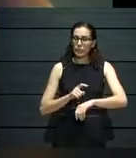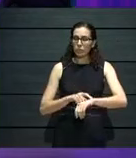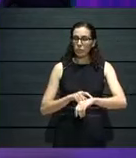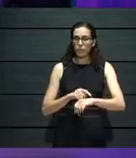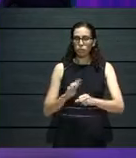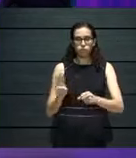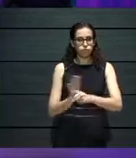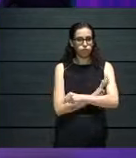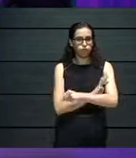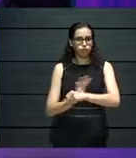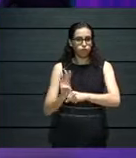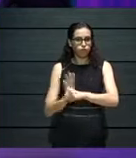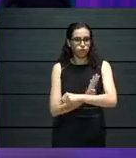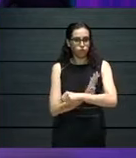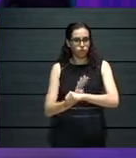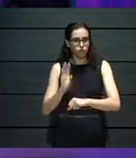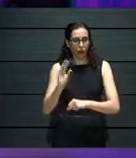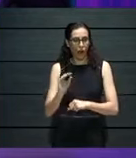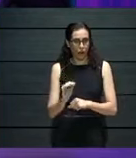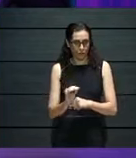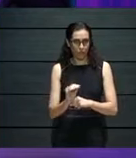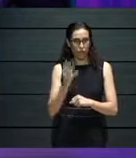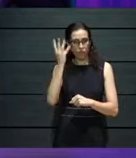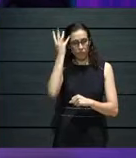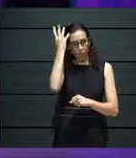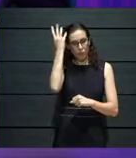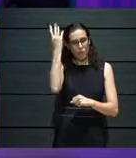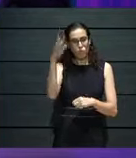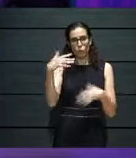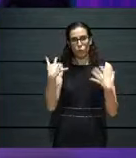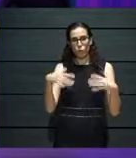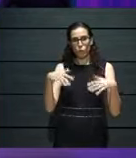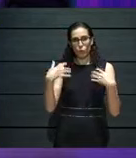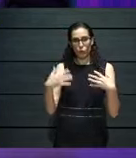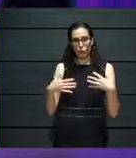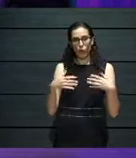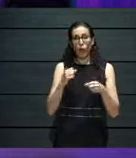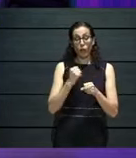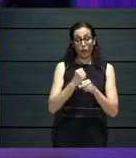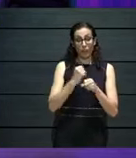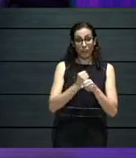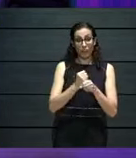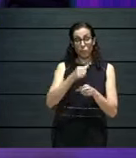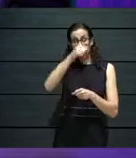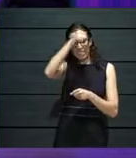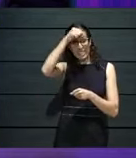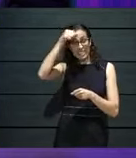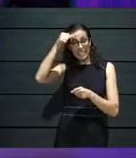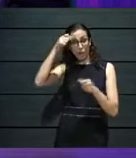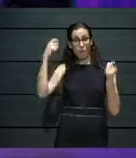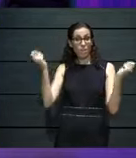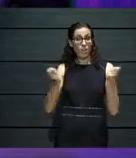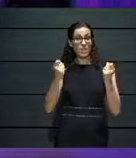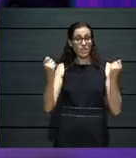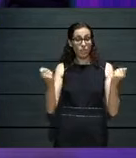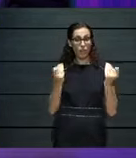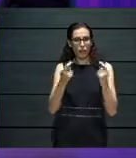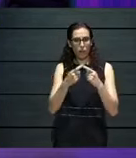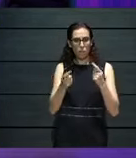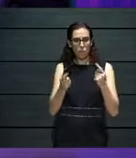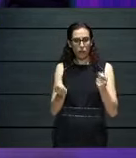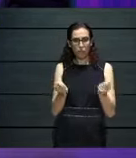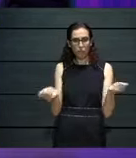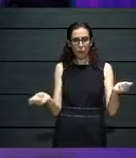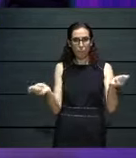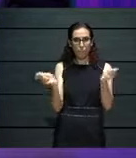Festivals Malta had everything prepared for the summer festivals. But obviously, due to the sudden change in